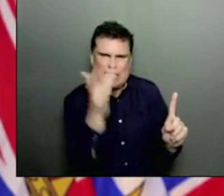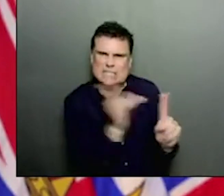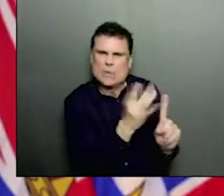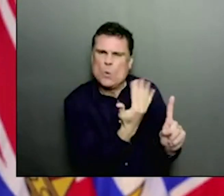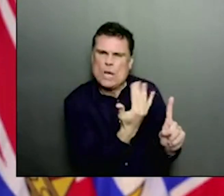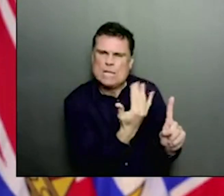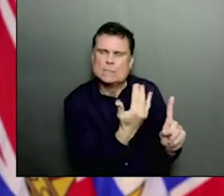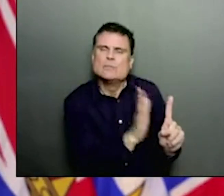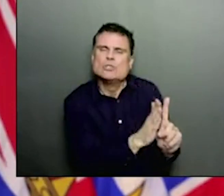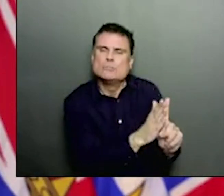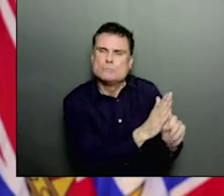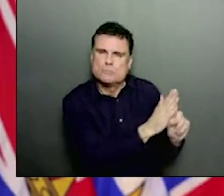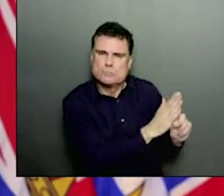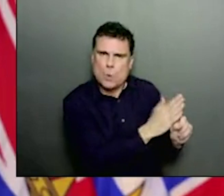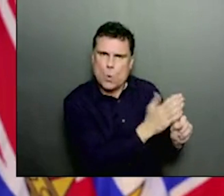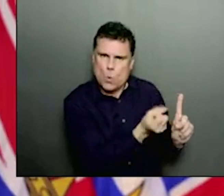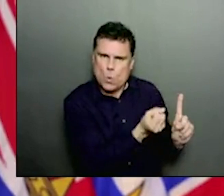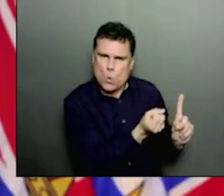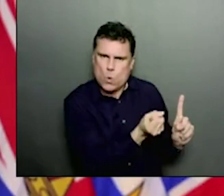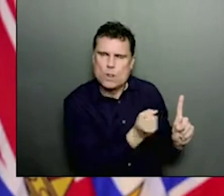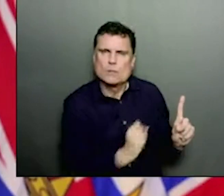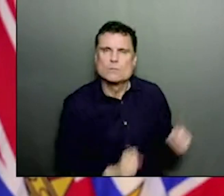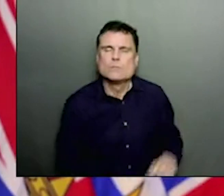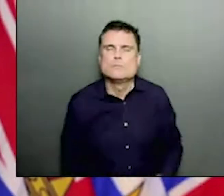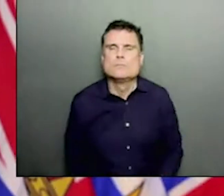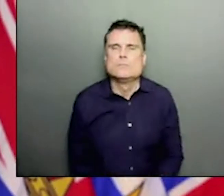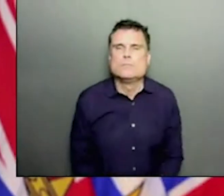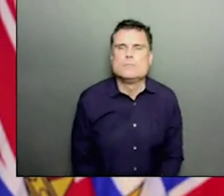the infection. Jane, do you have a follow-up?